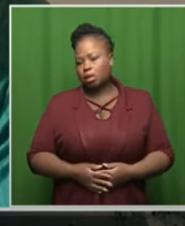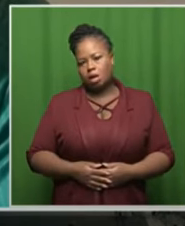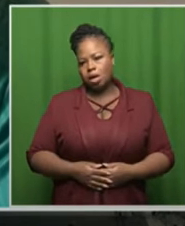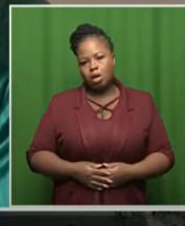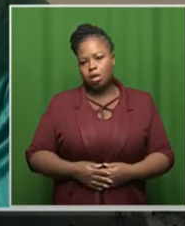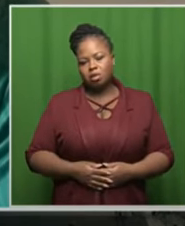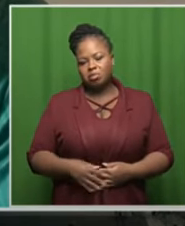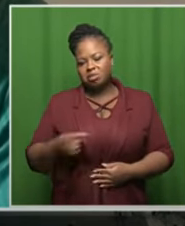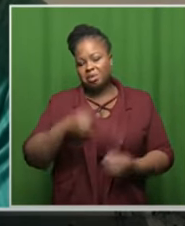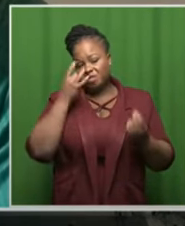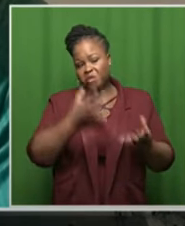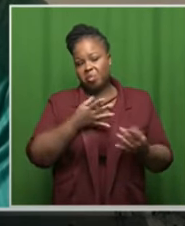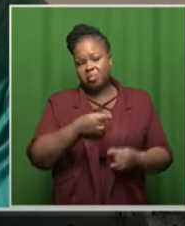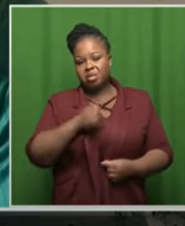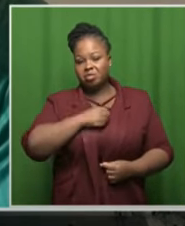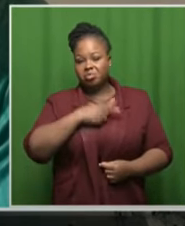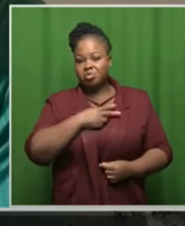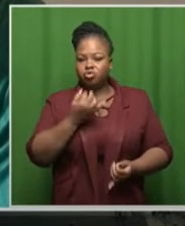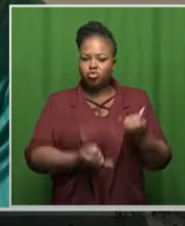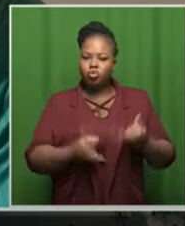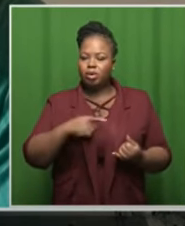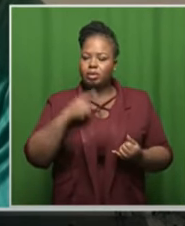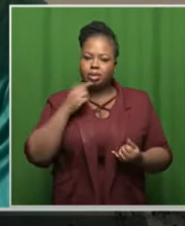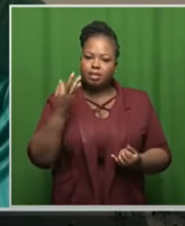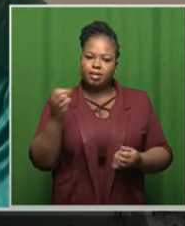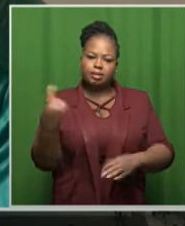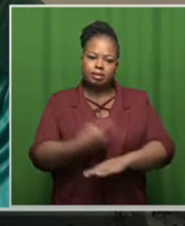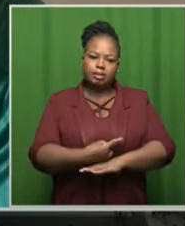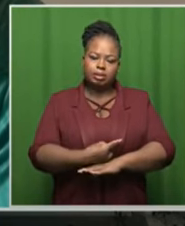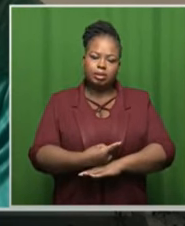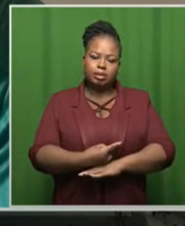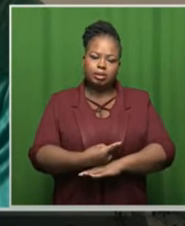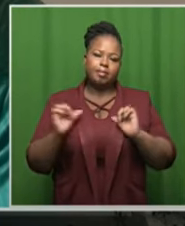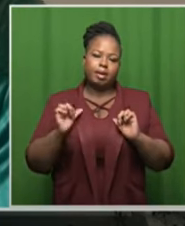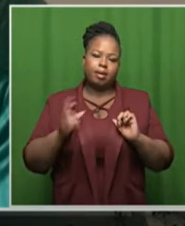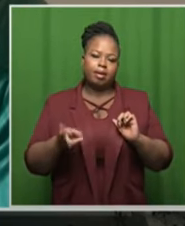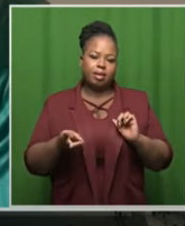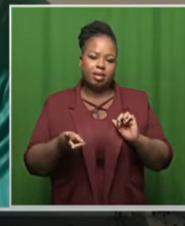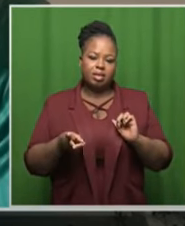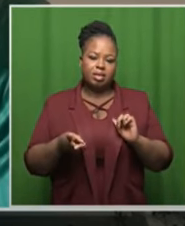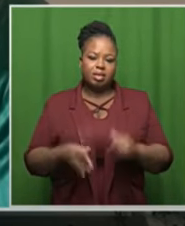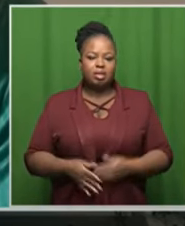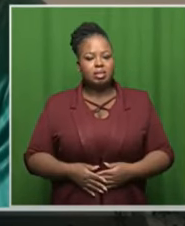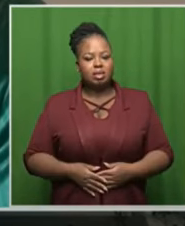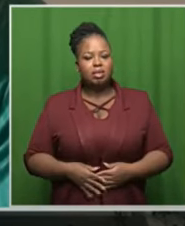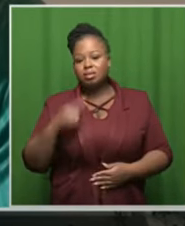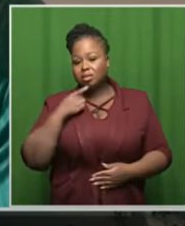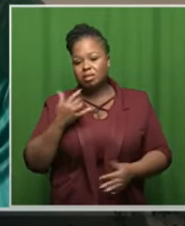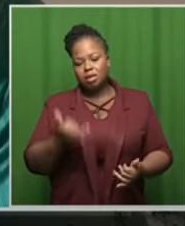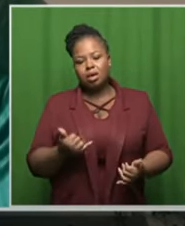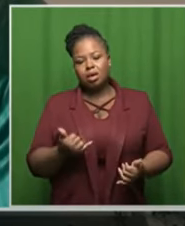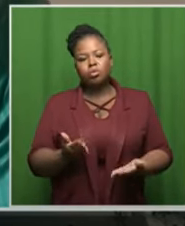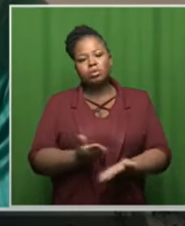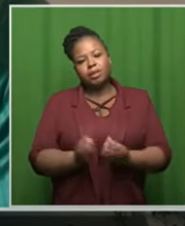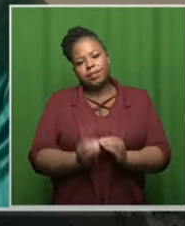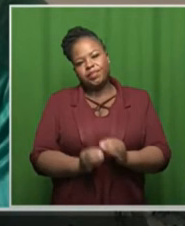is wrong they then said i'll give them 30 days after 30 days they came back they assured me we now have a significance in the deal